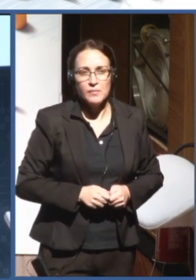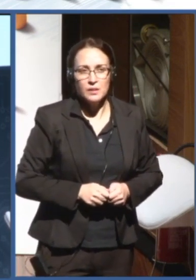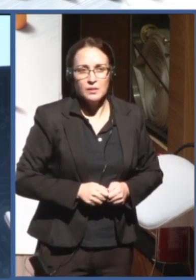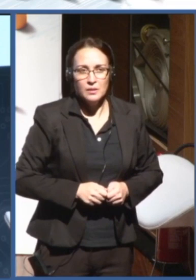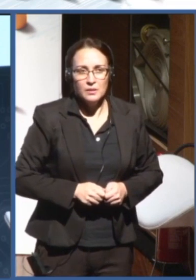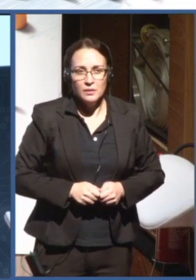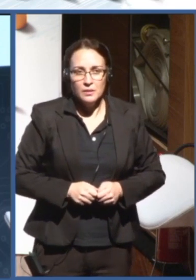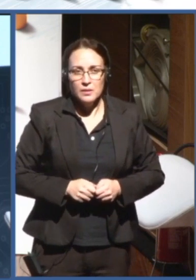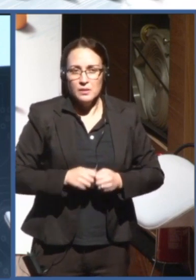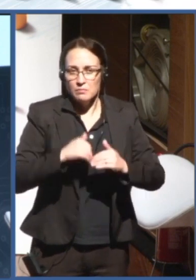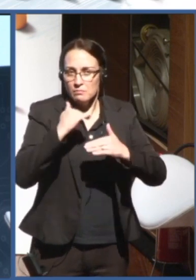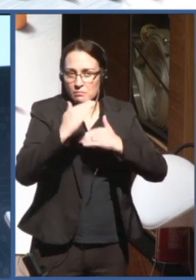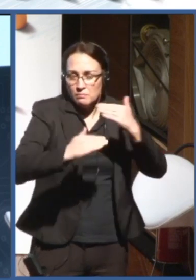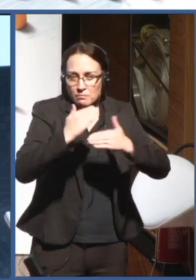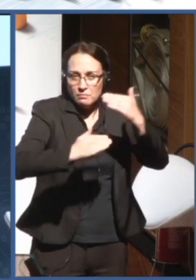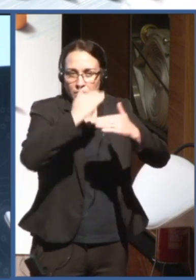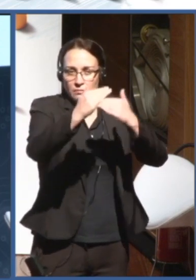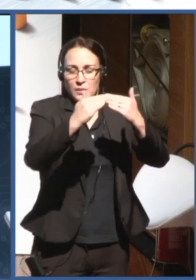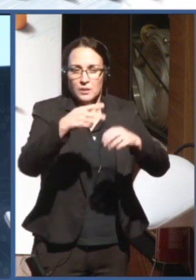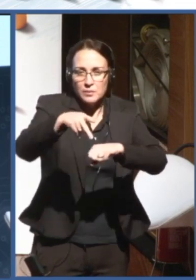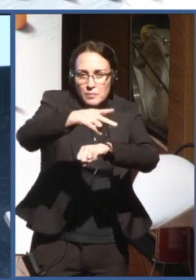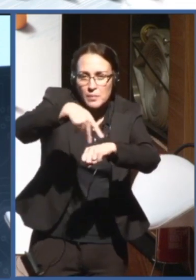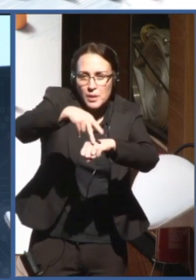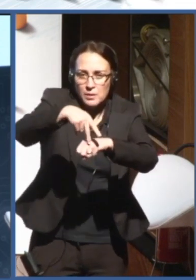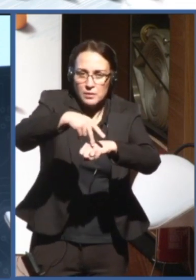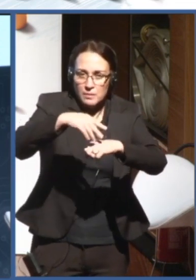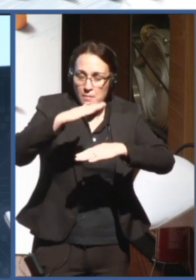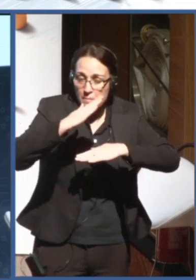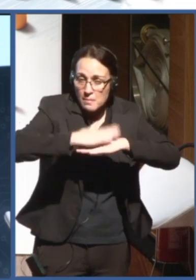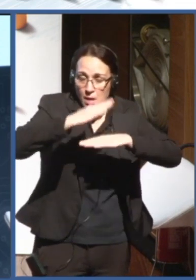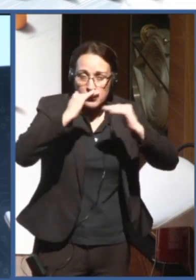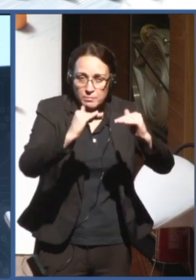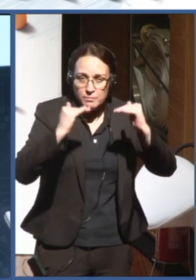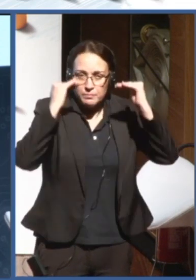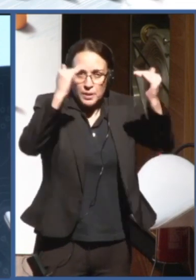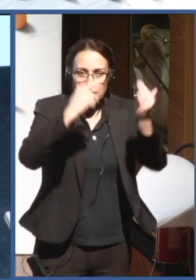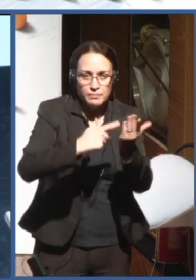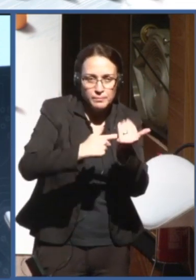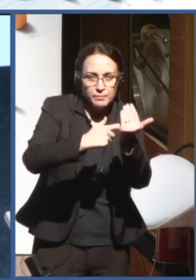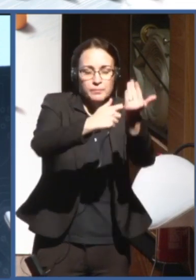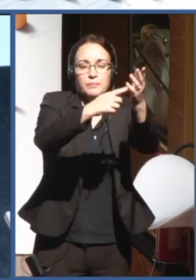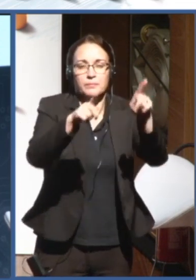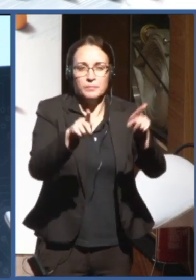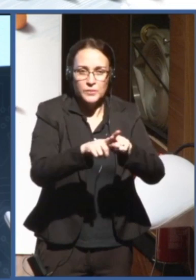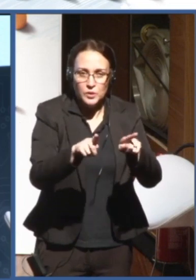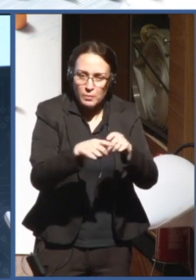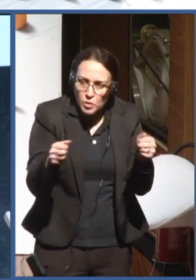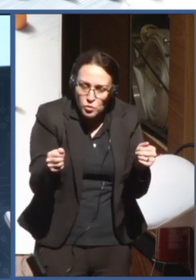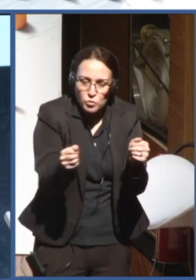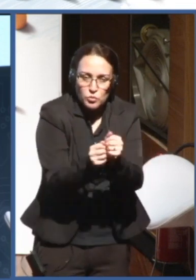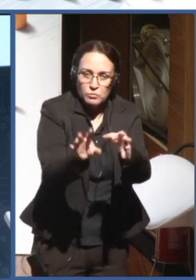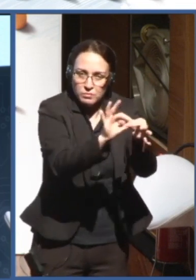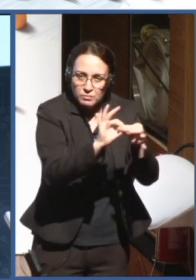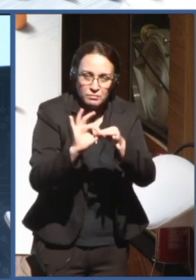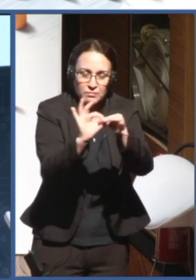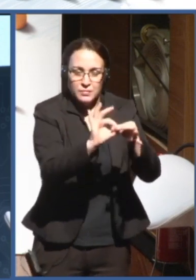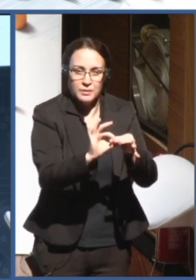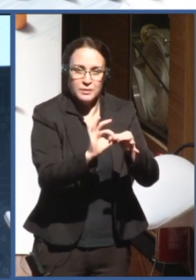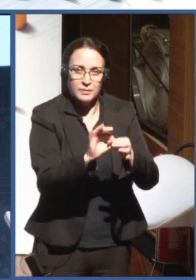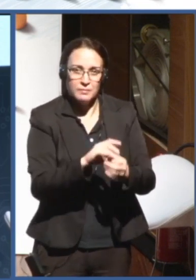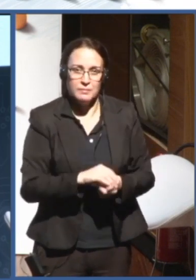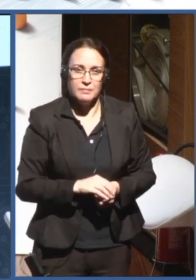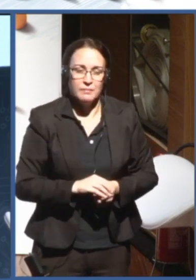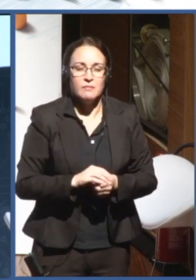more developed on these technologies, but also incorporate them with a regional perspective. How to adapt these